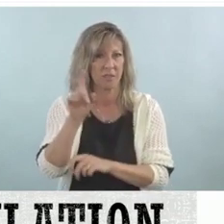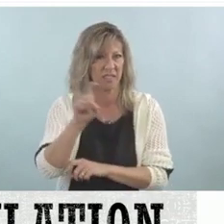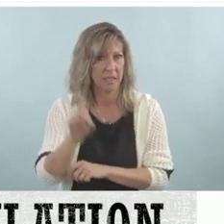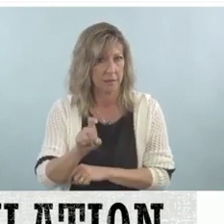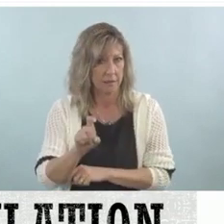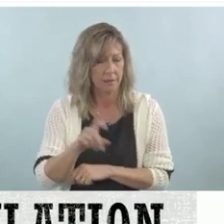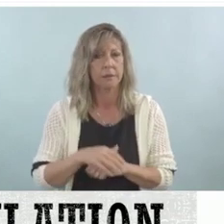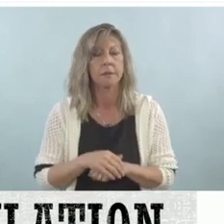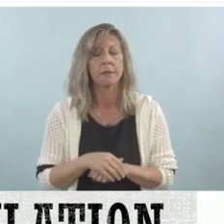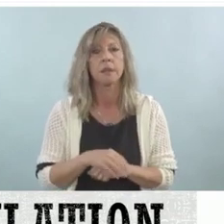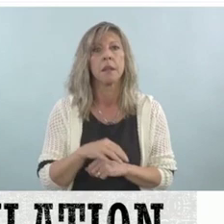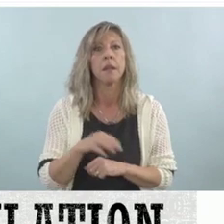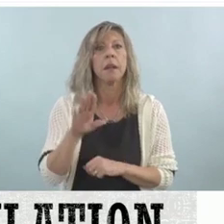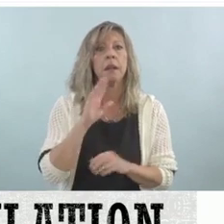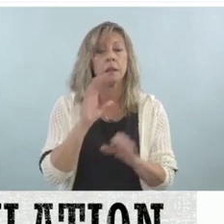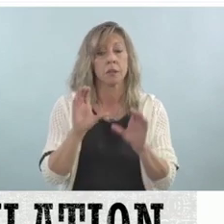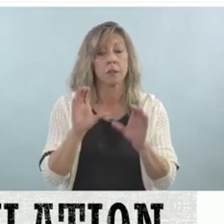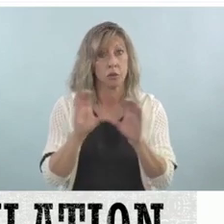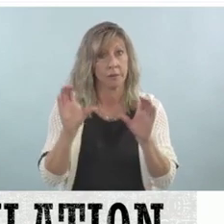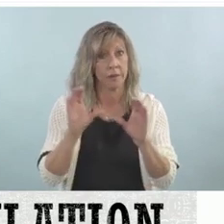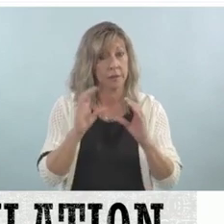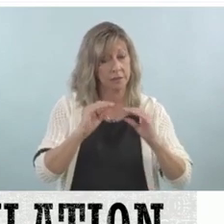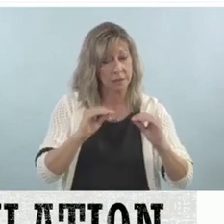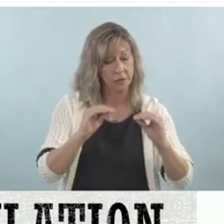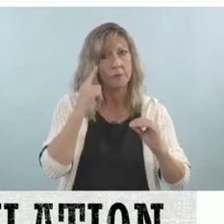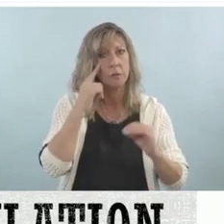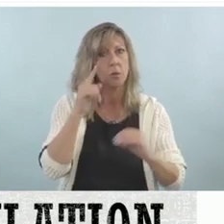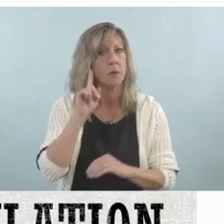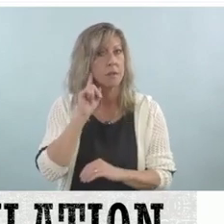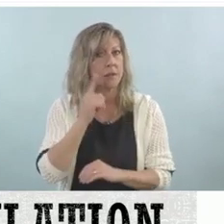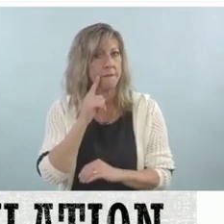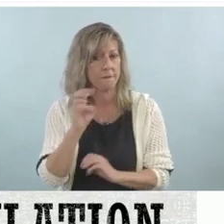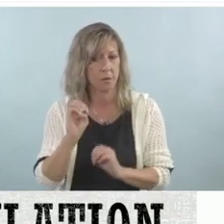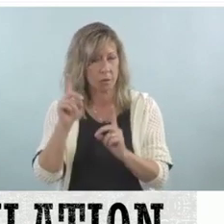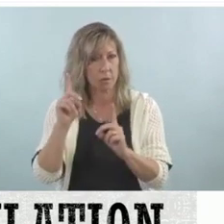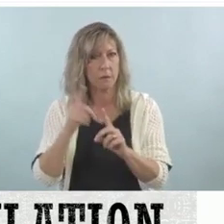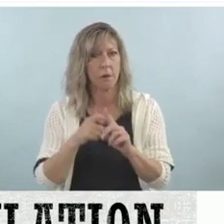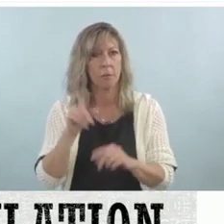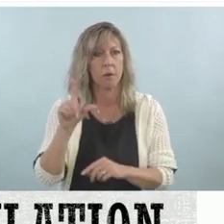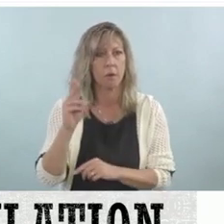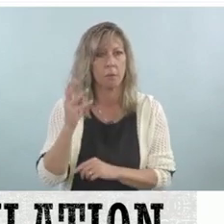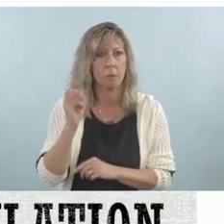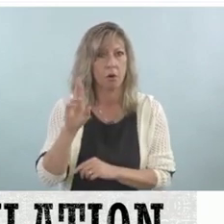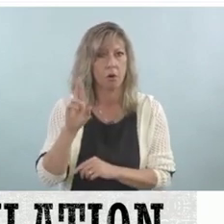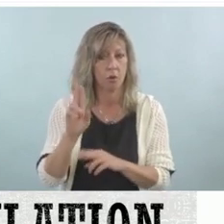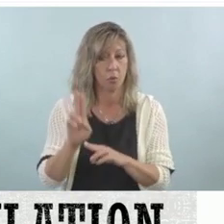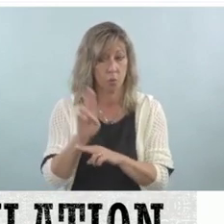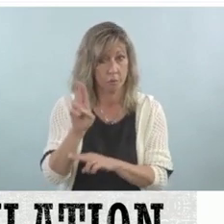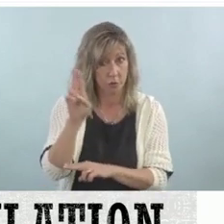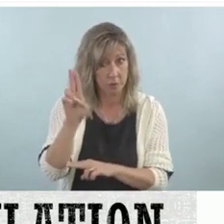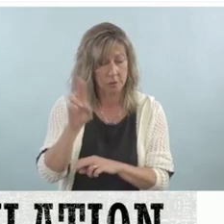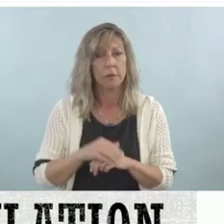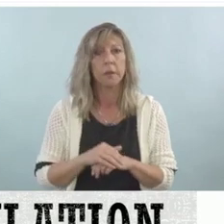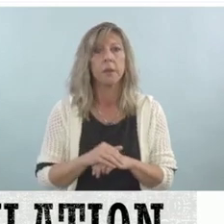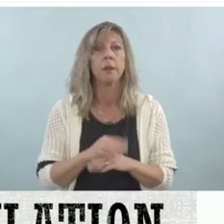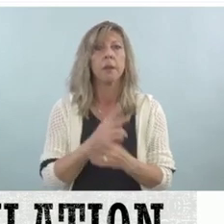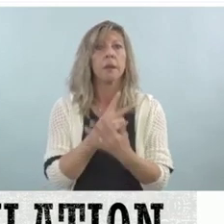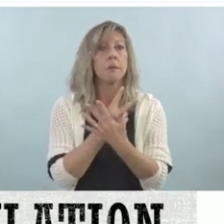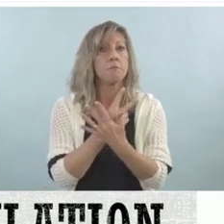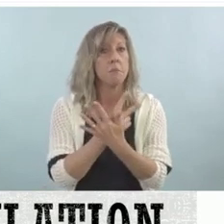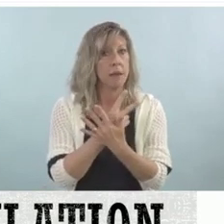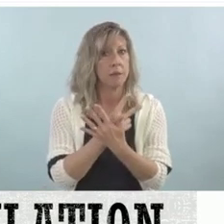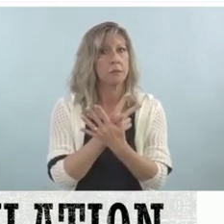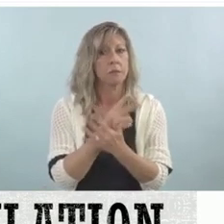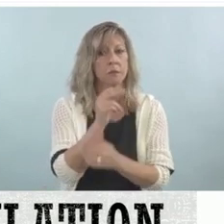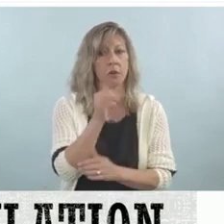a graduate teaching certificate in deaf education from Lamar University, a master's of arts in counseling